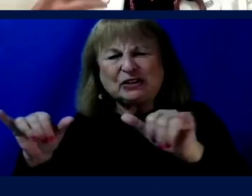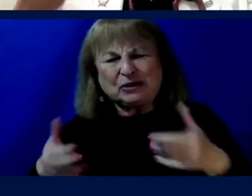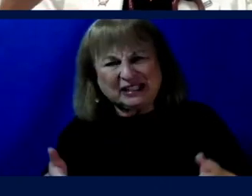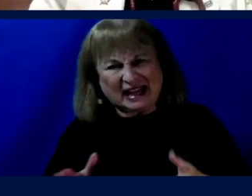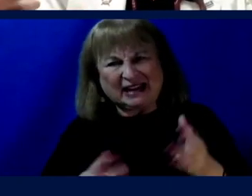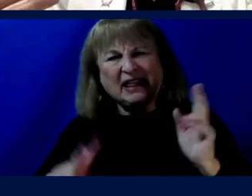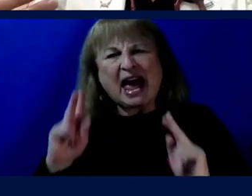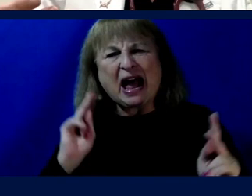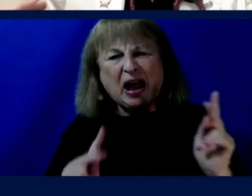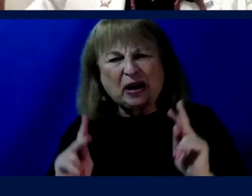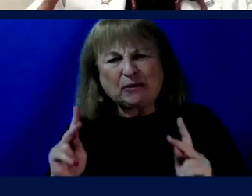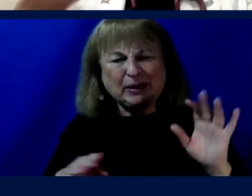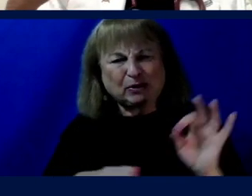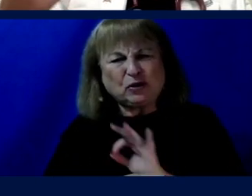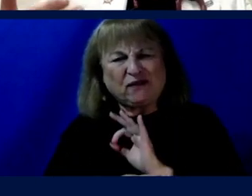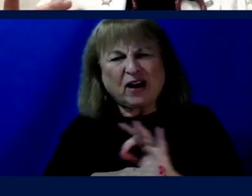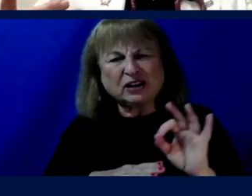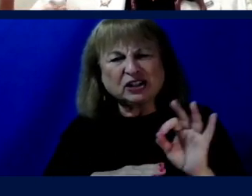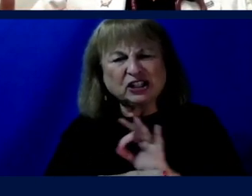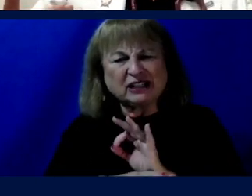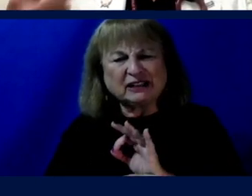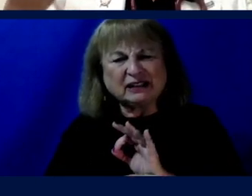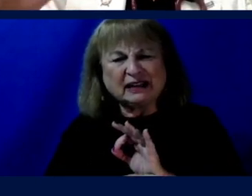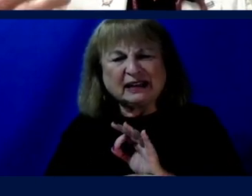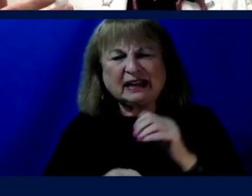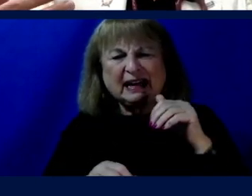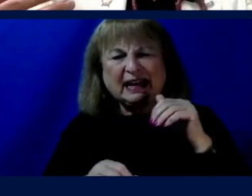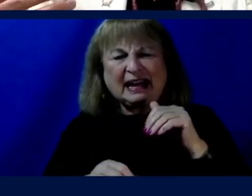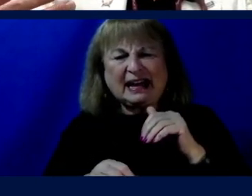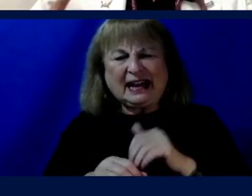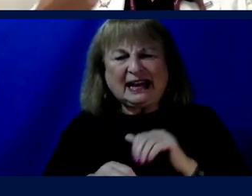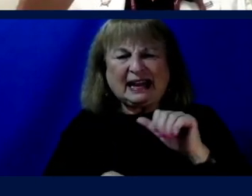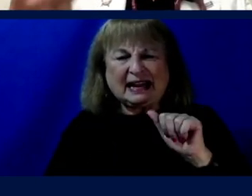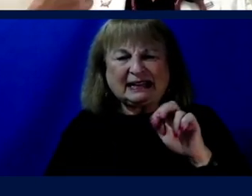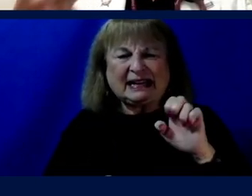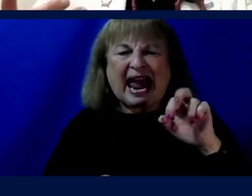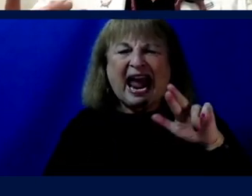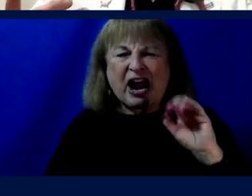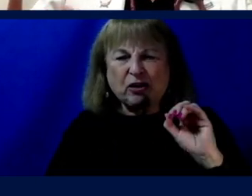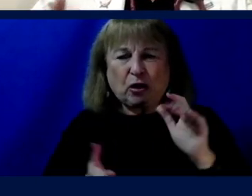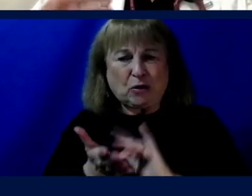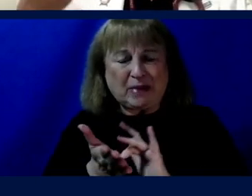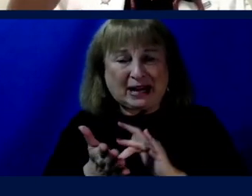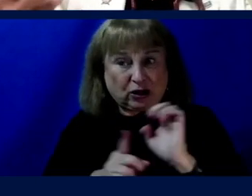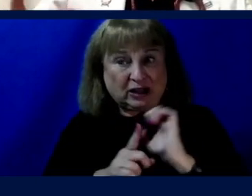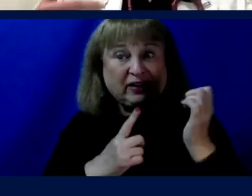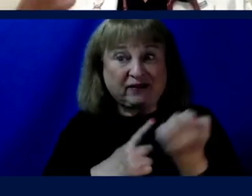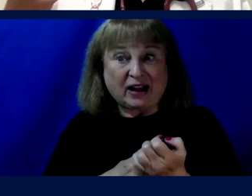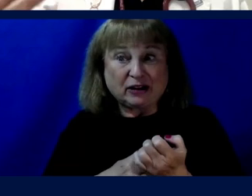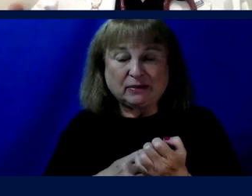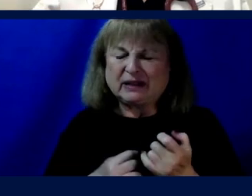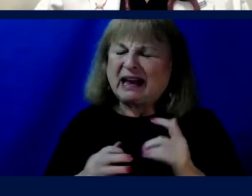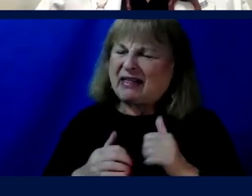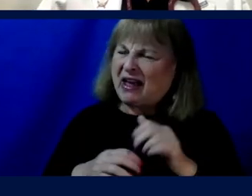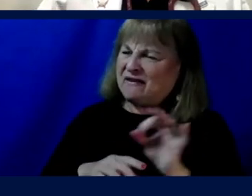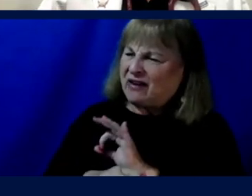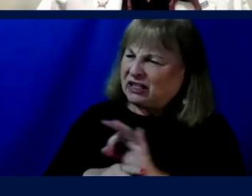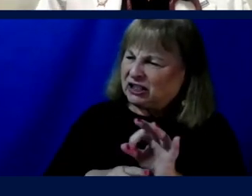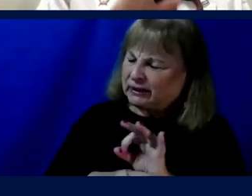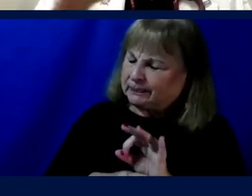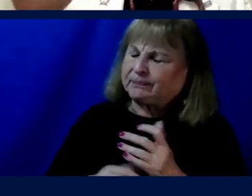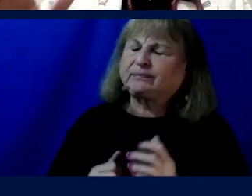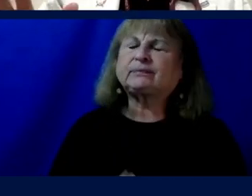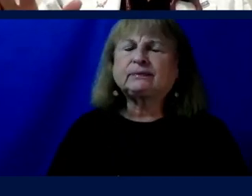allow people to function in the aeromedical environment. I'm a function doctor. think about function and maximizing